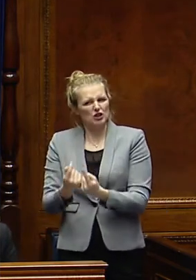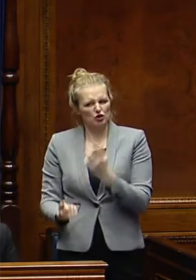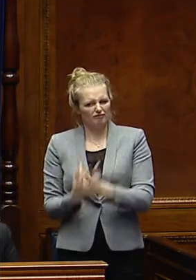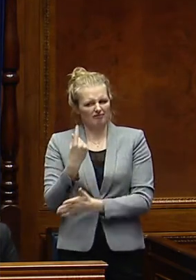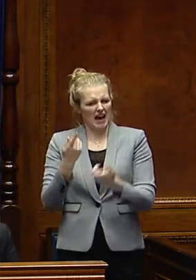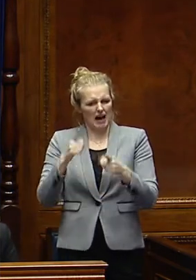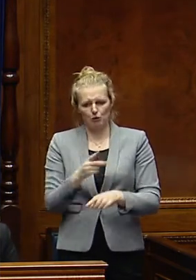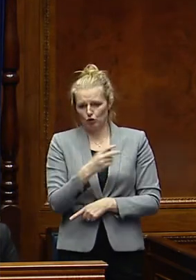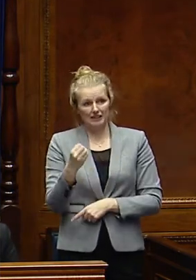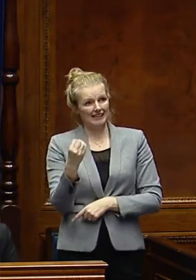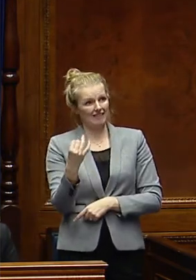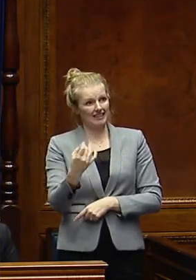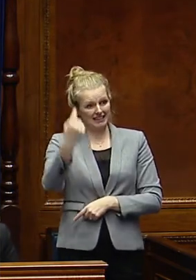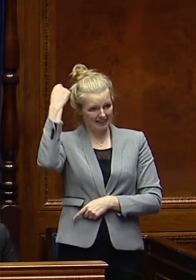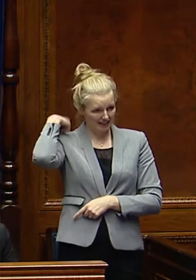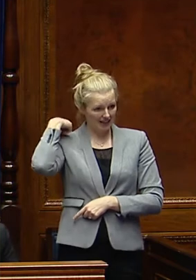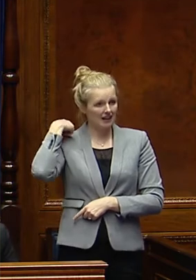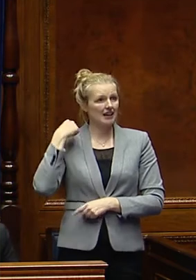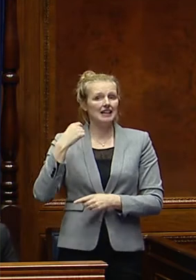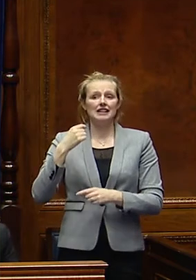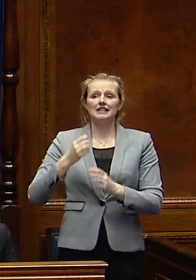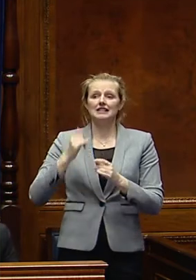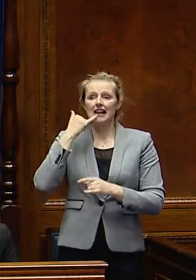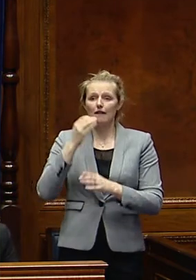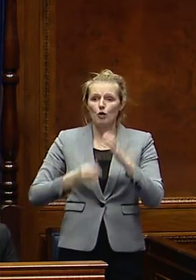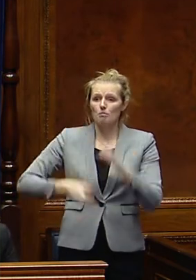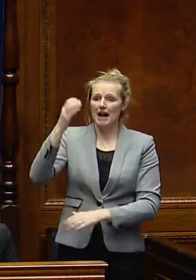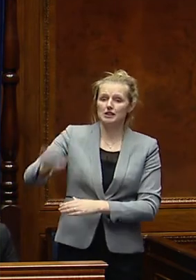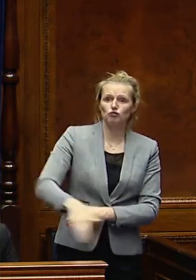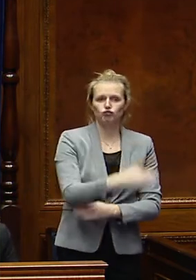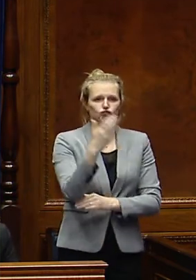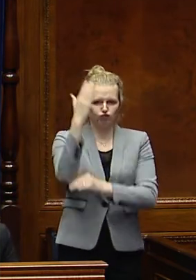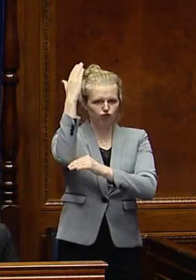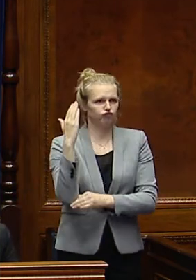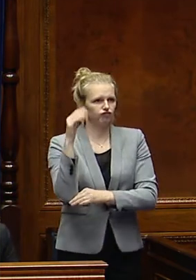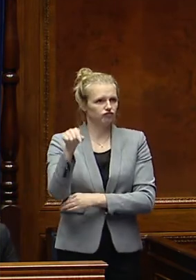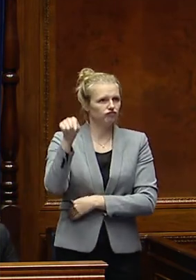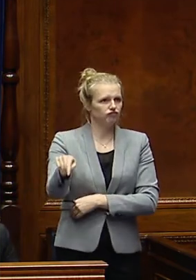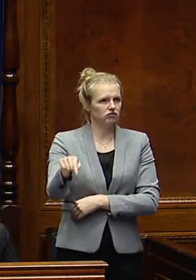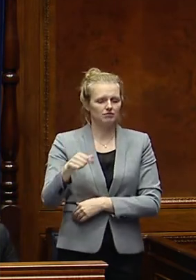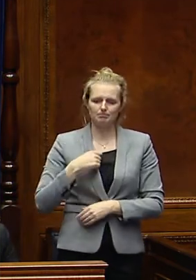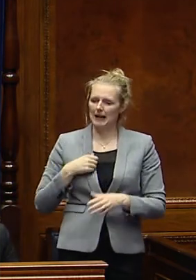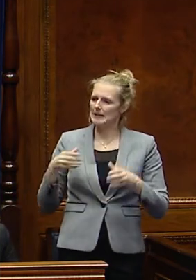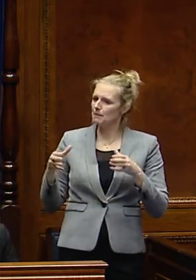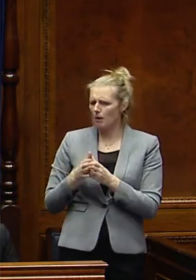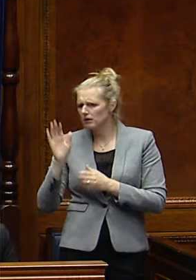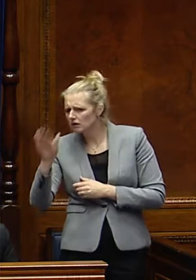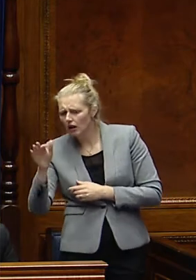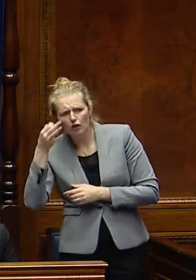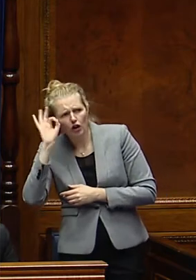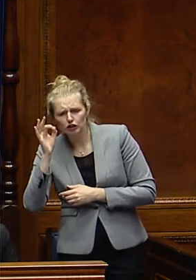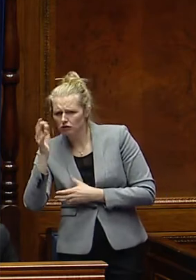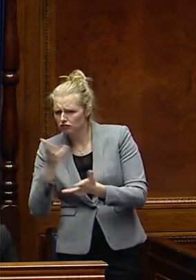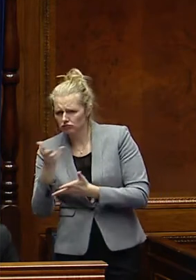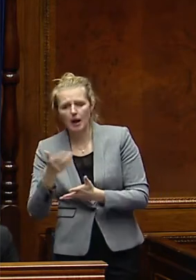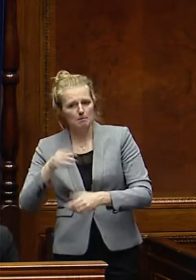2017, a telephone mass was erected. My department consulted the Council and I know there was successful enforcement